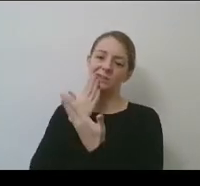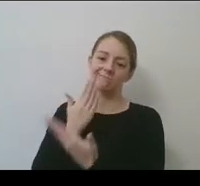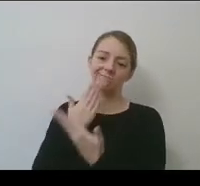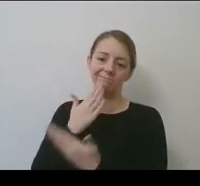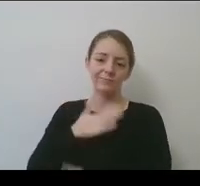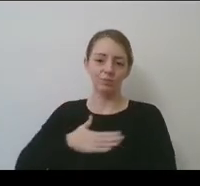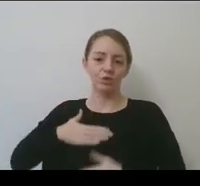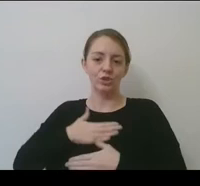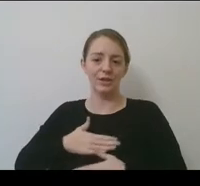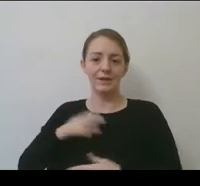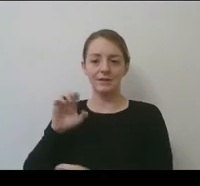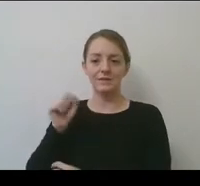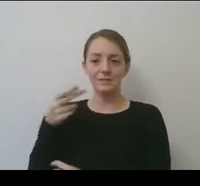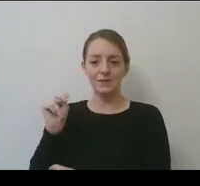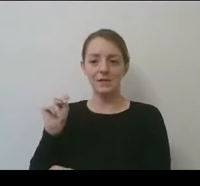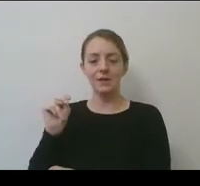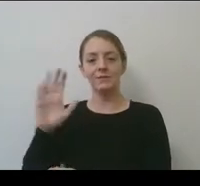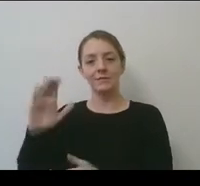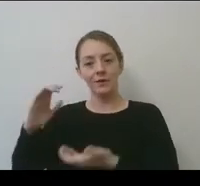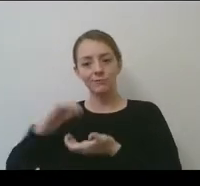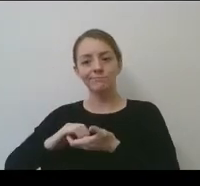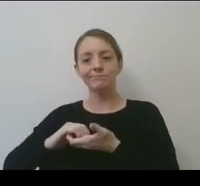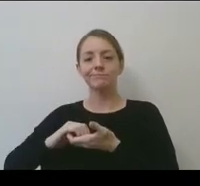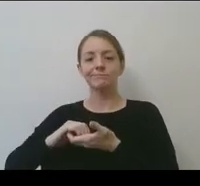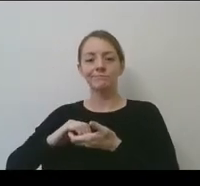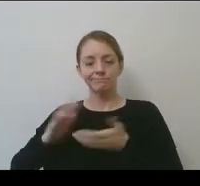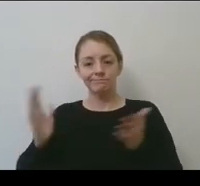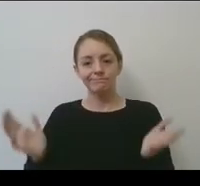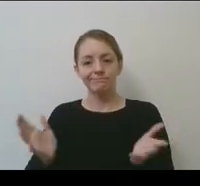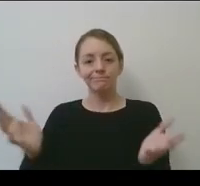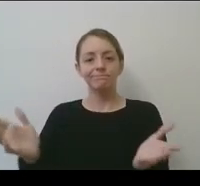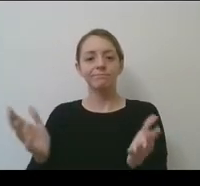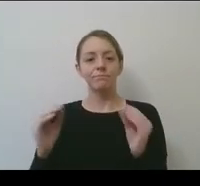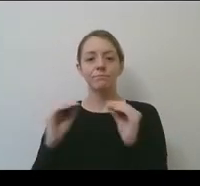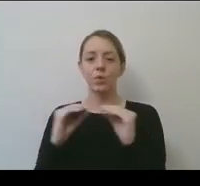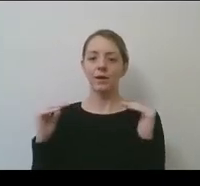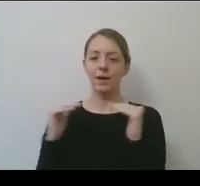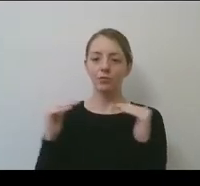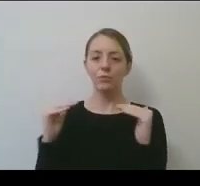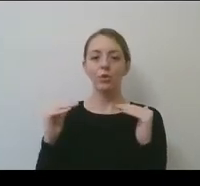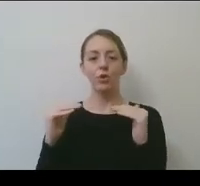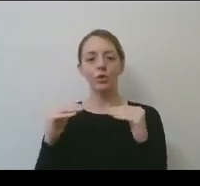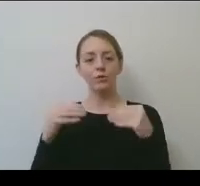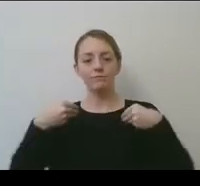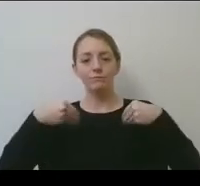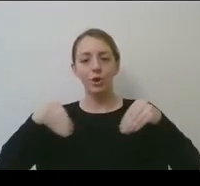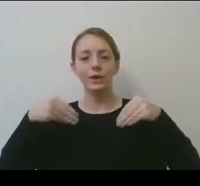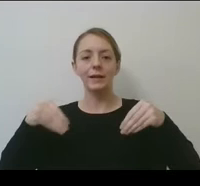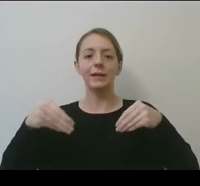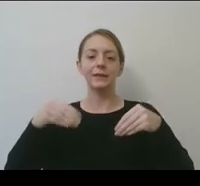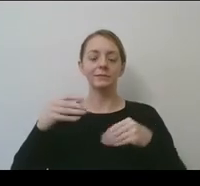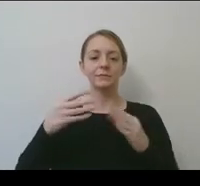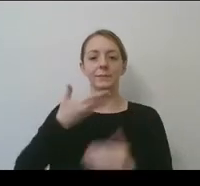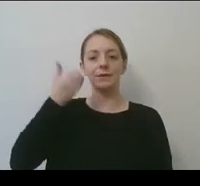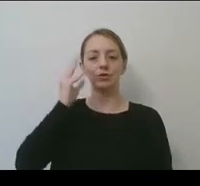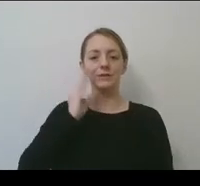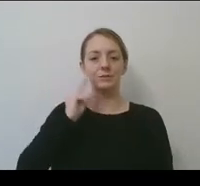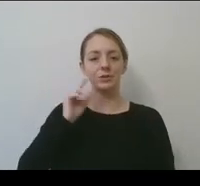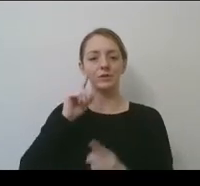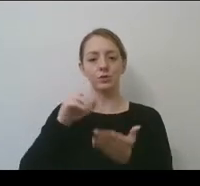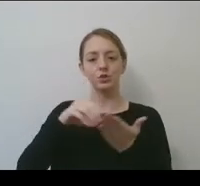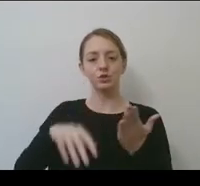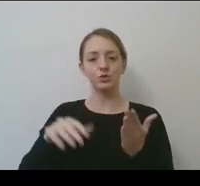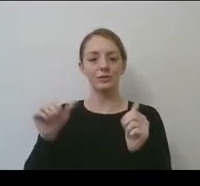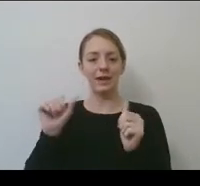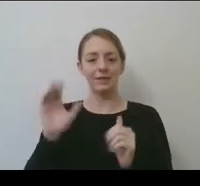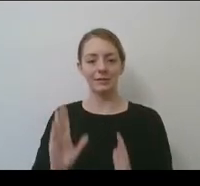their commitment to, to making a more equitable, uh, promotional and marketing and experience for student athletes. Um, similarly, we've